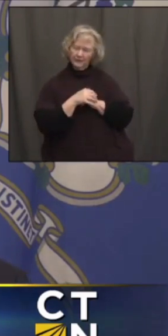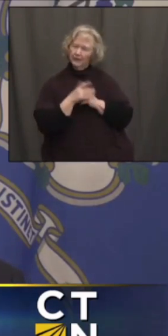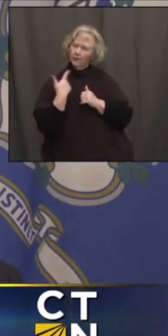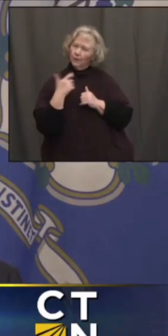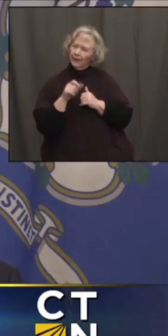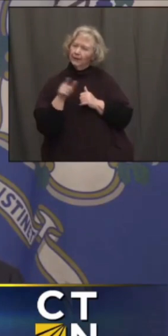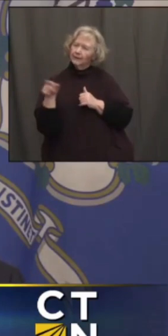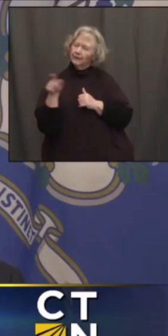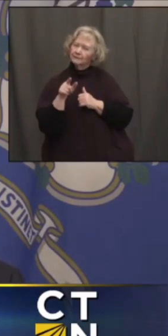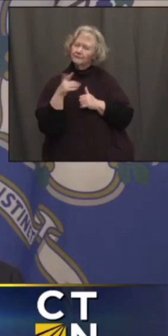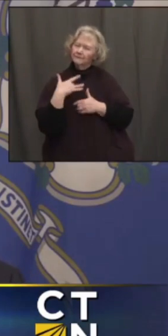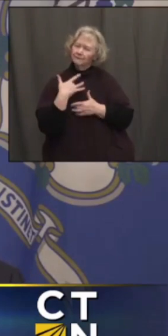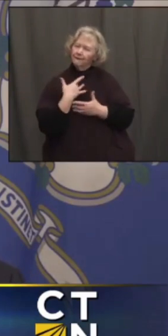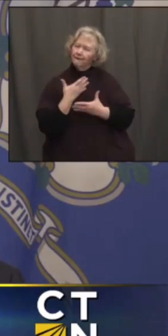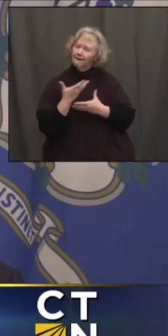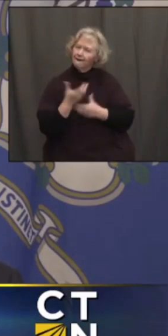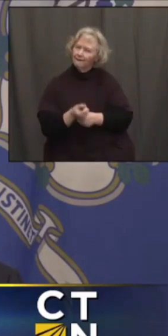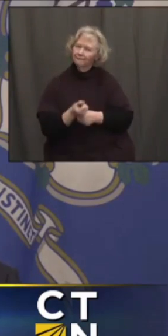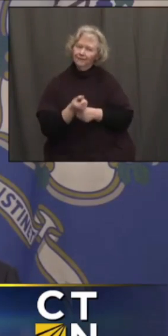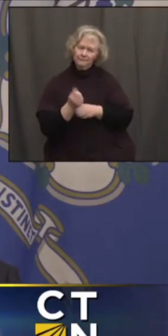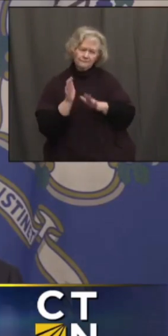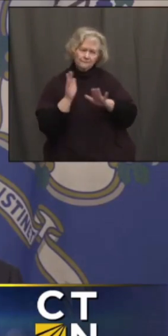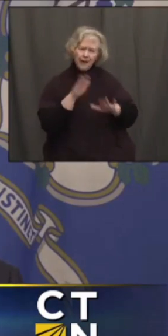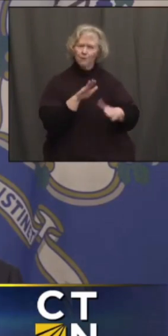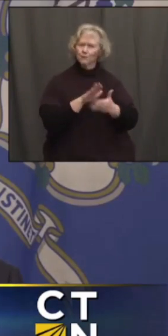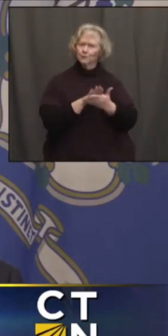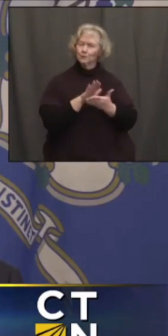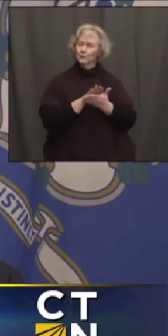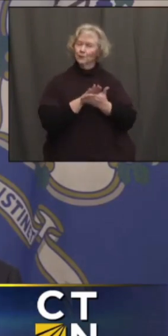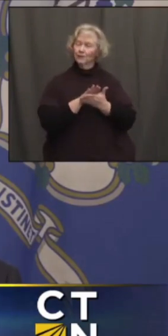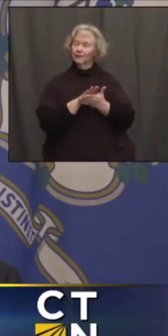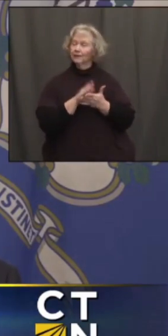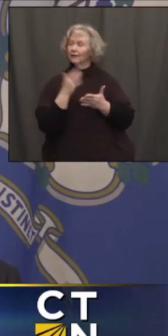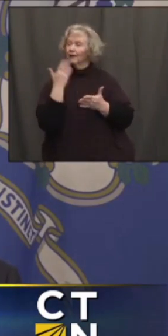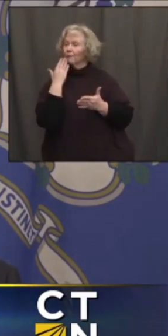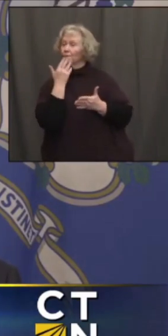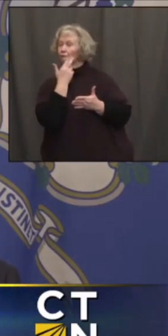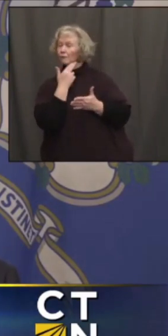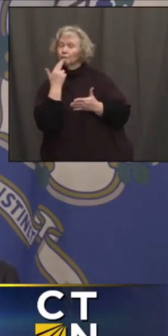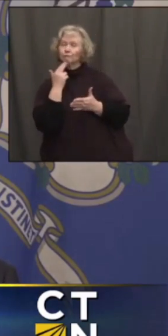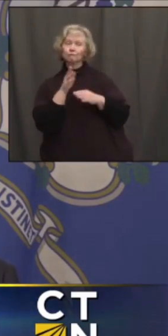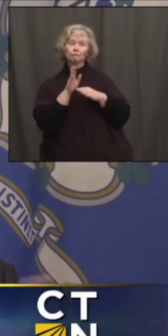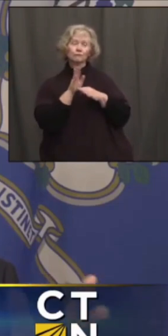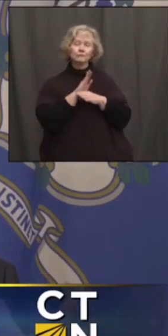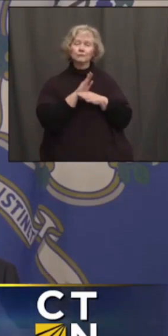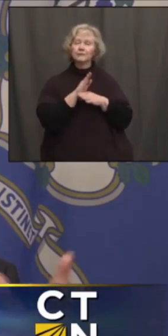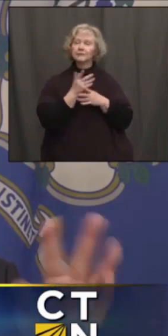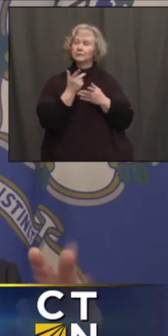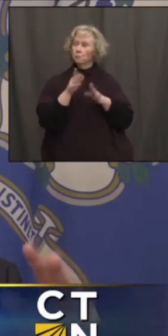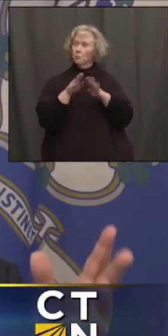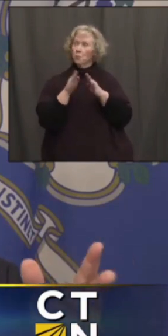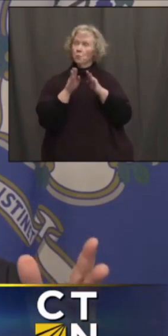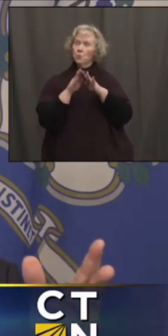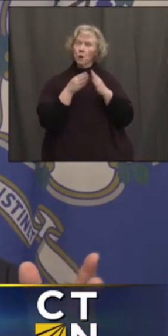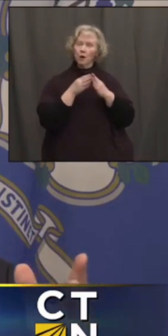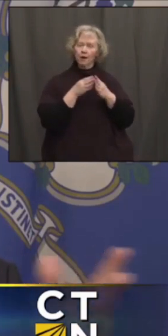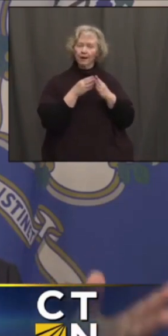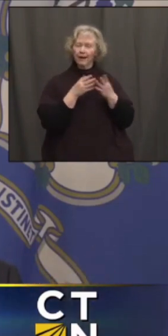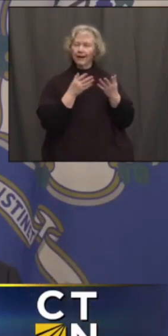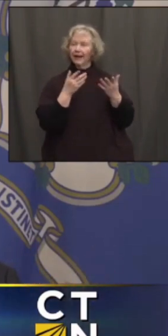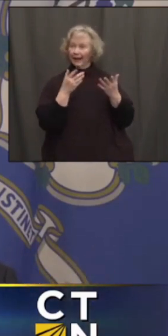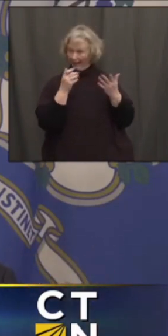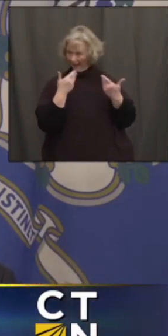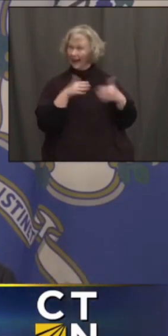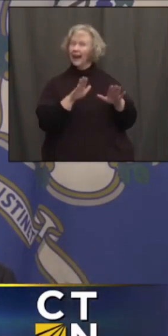up that confidence so the kids can get back to school. Just because our restaurants and stores are going to be open at, quote, 100%